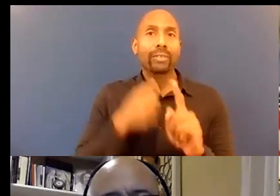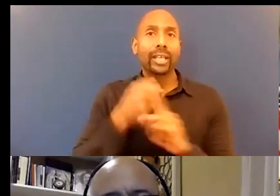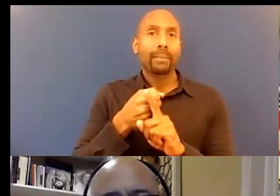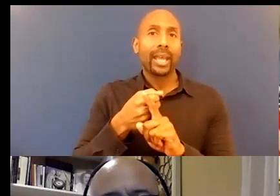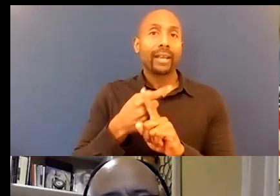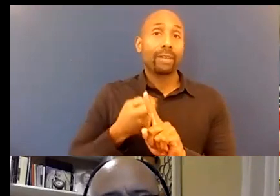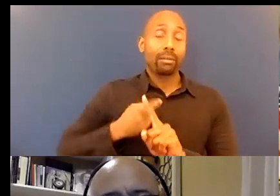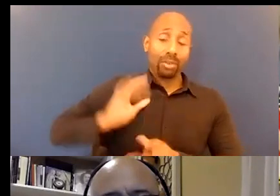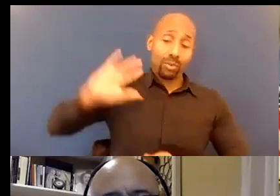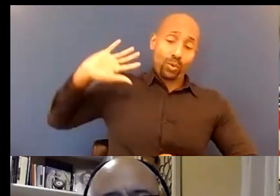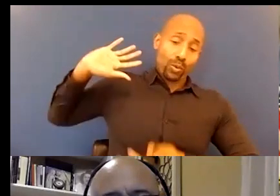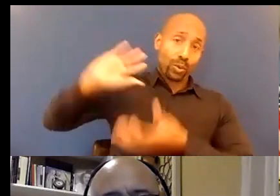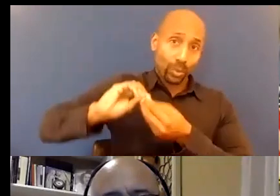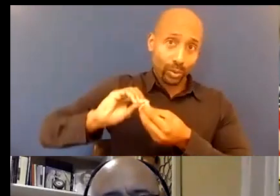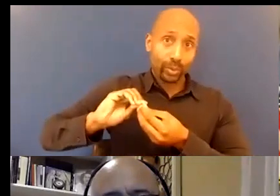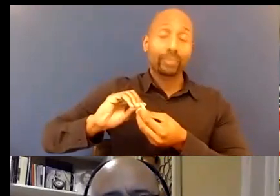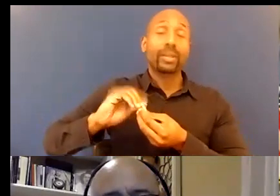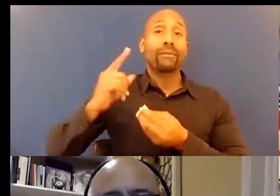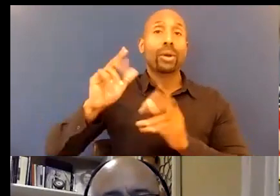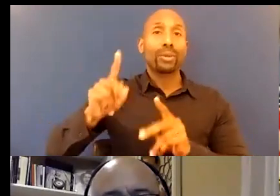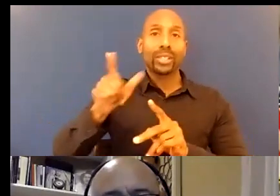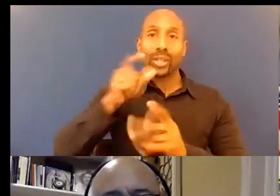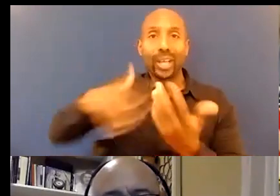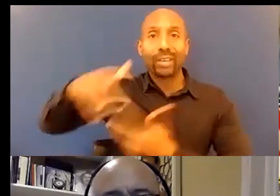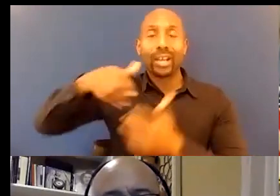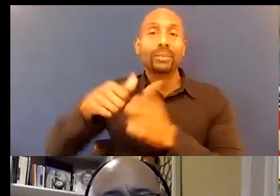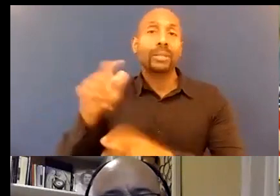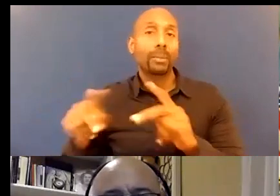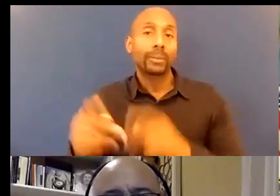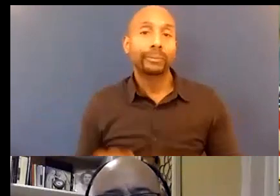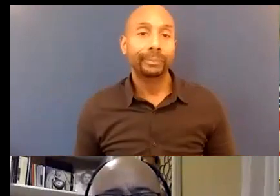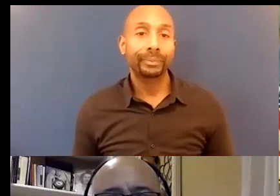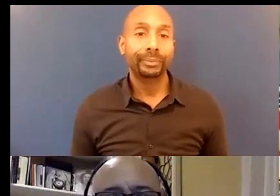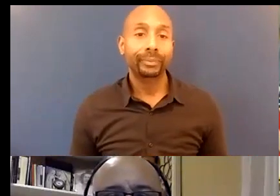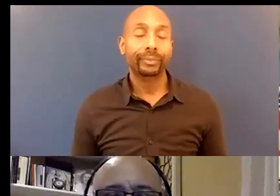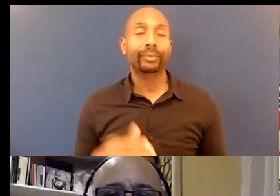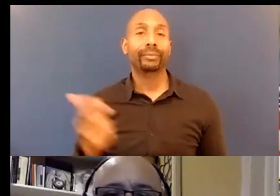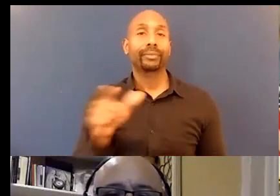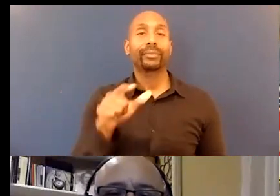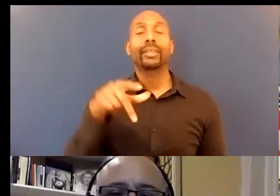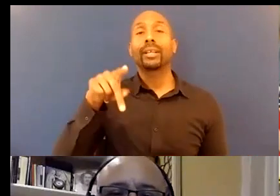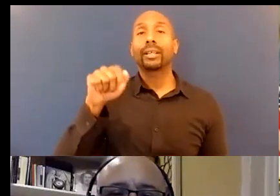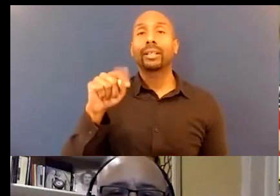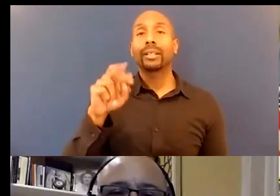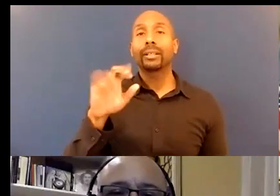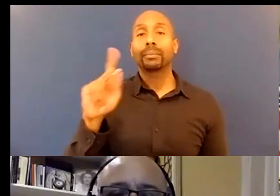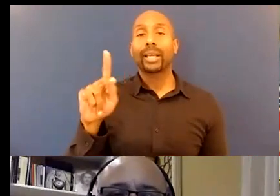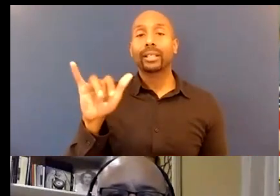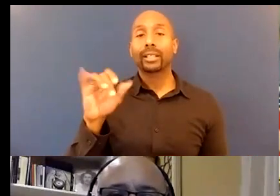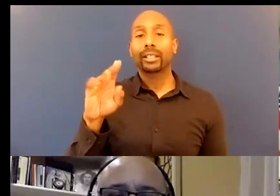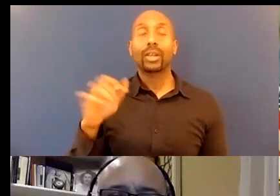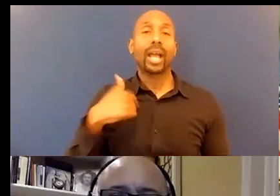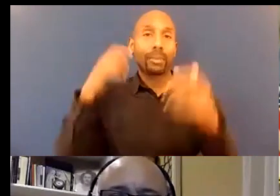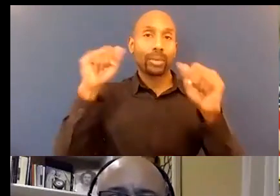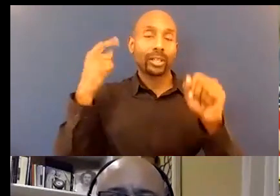of how you interact with people my name is Patrick Yeo I'm the president of National Fraternal Auto Police and